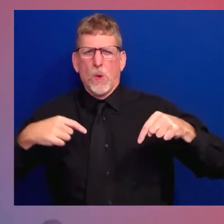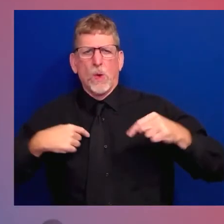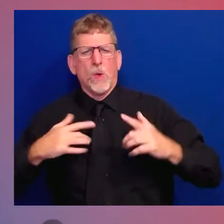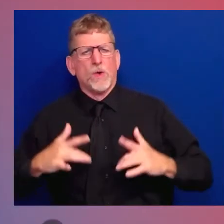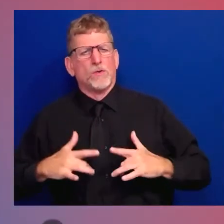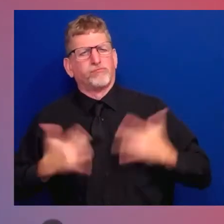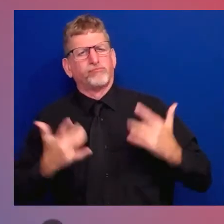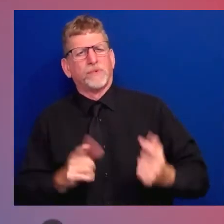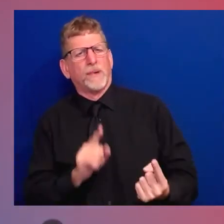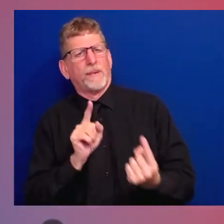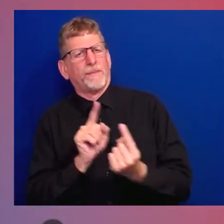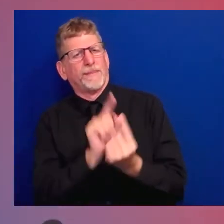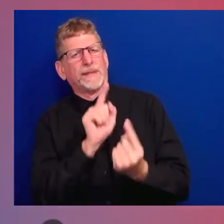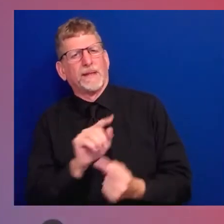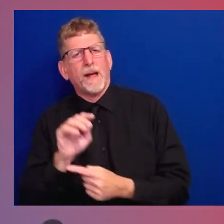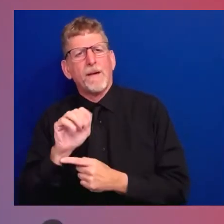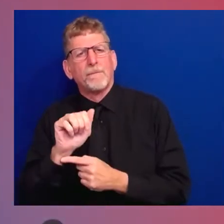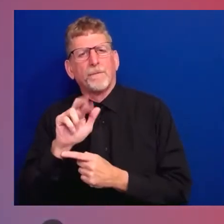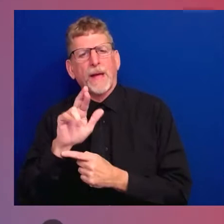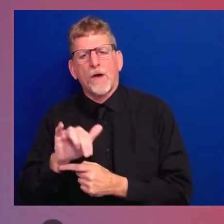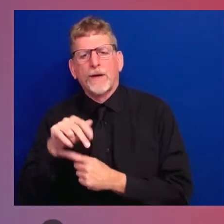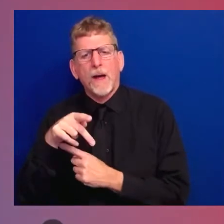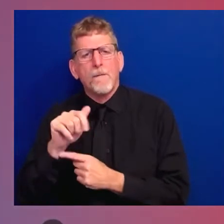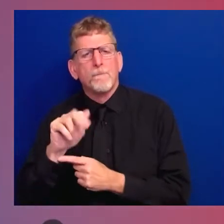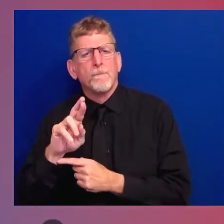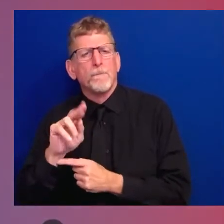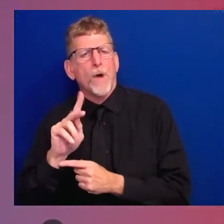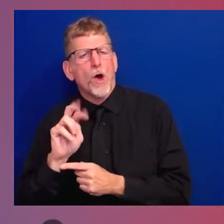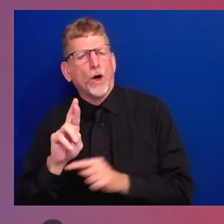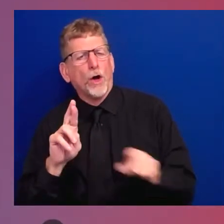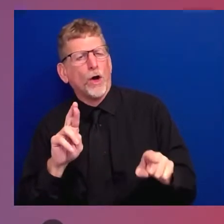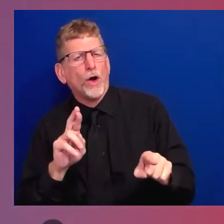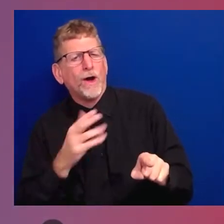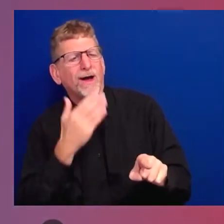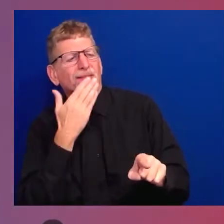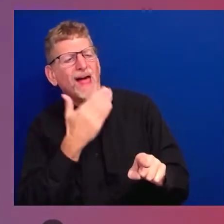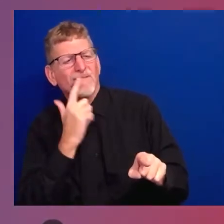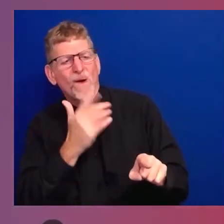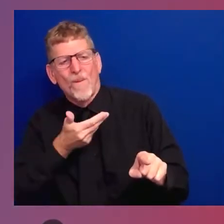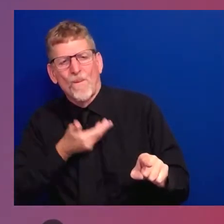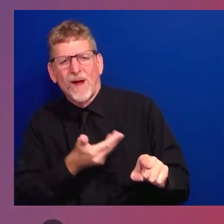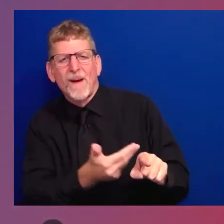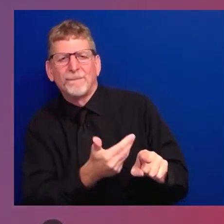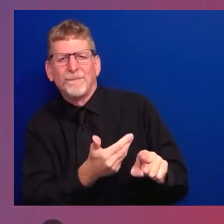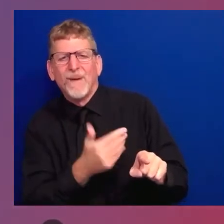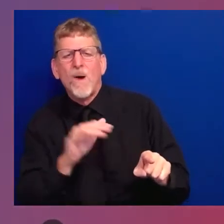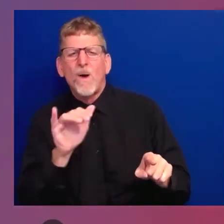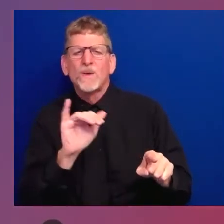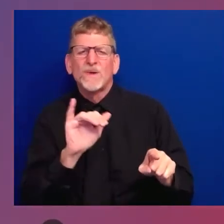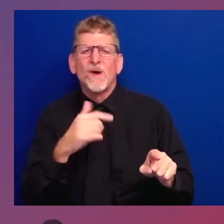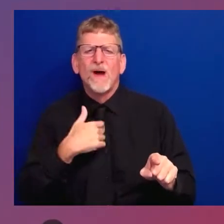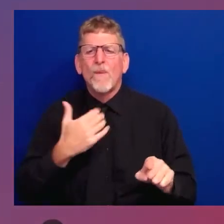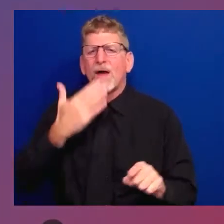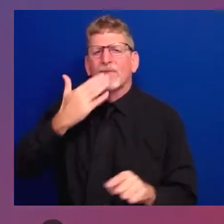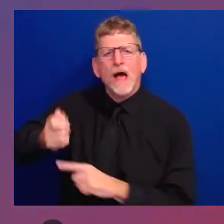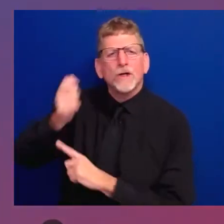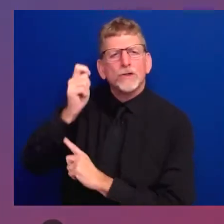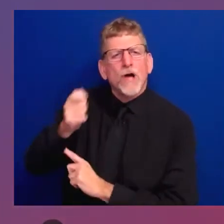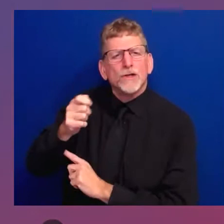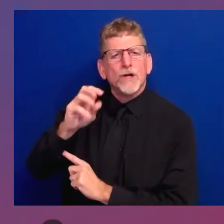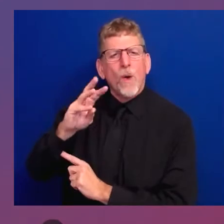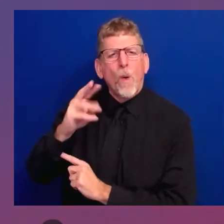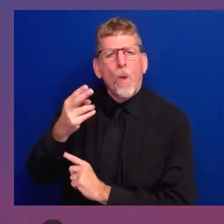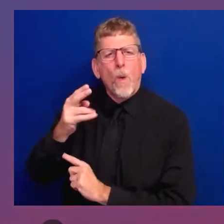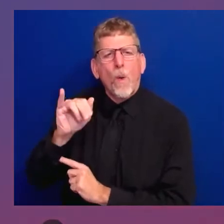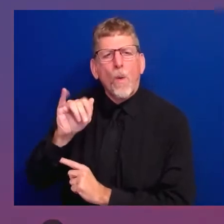town, and I also want to thank Judge Whitley and all the city and council members, city